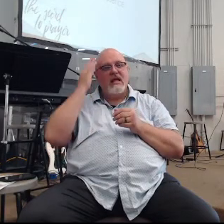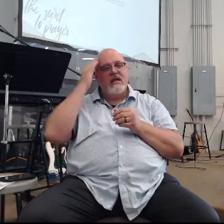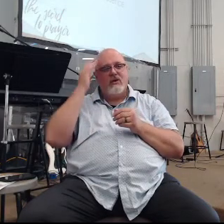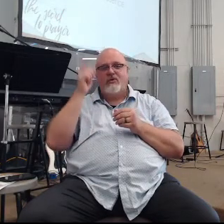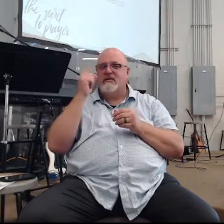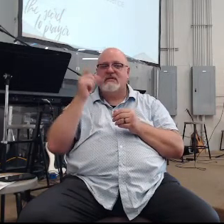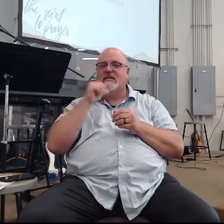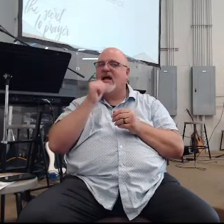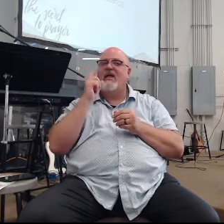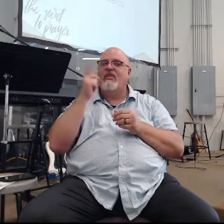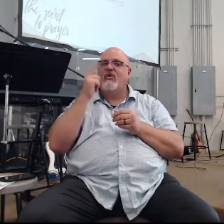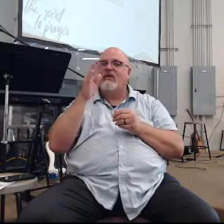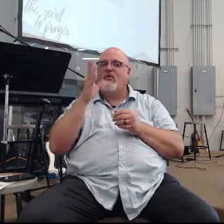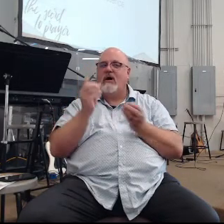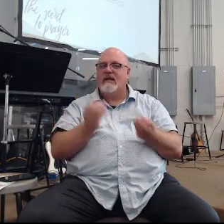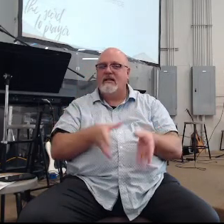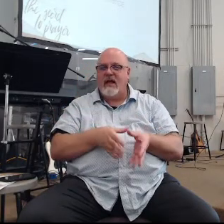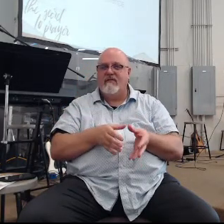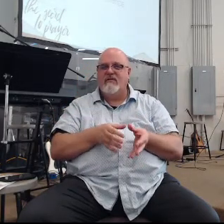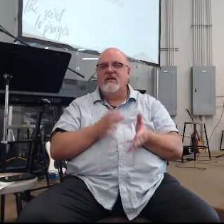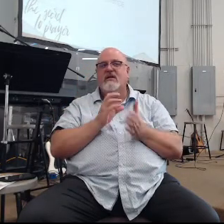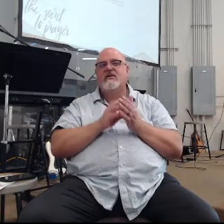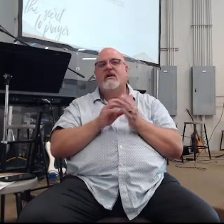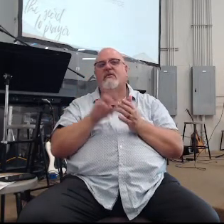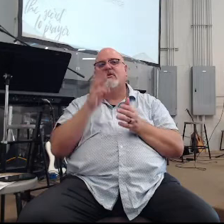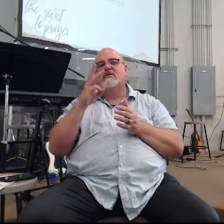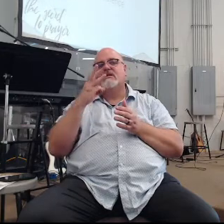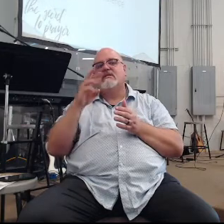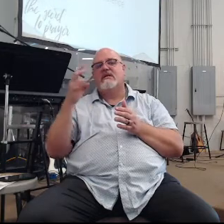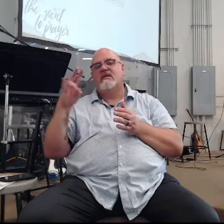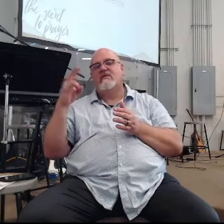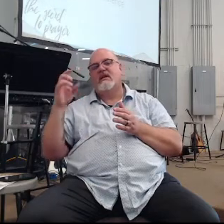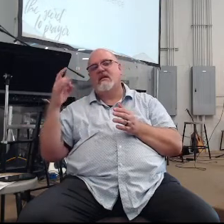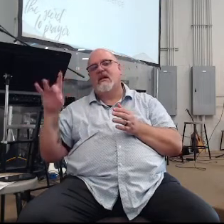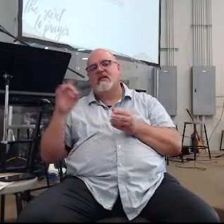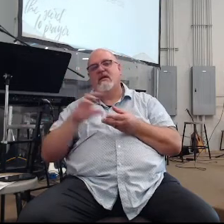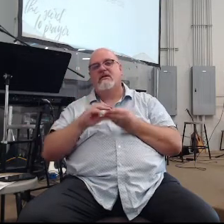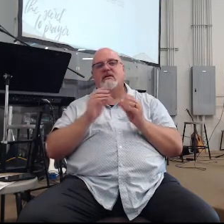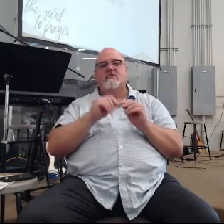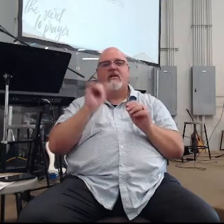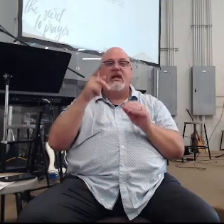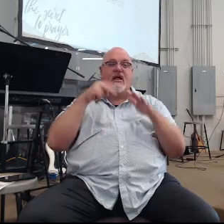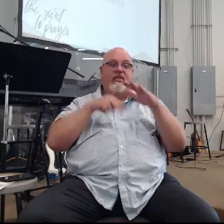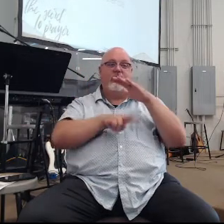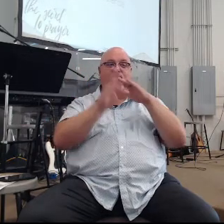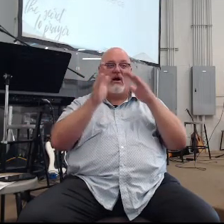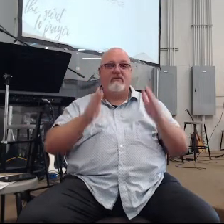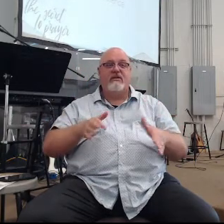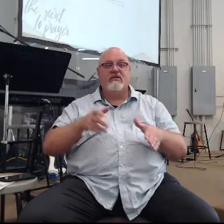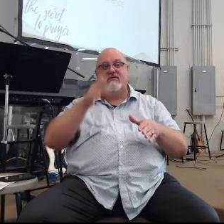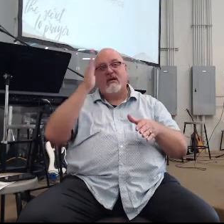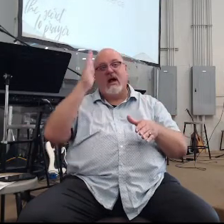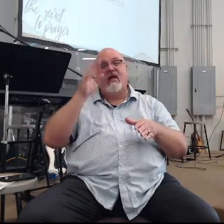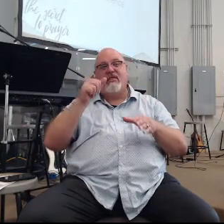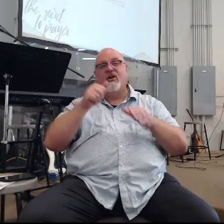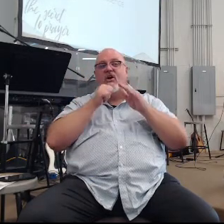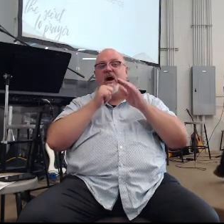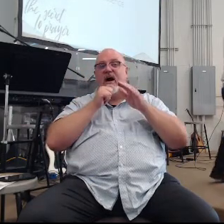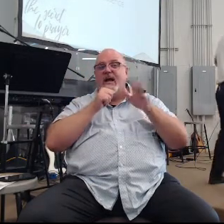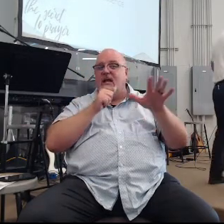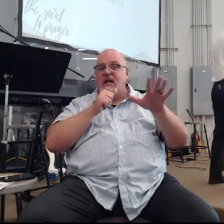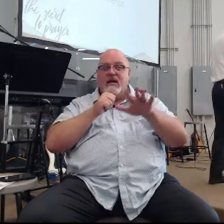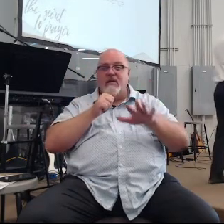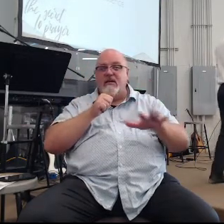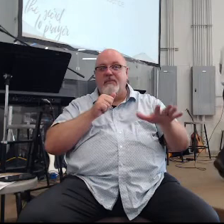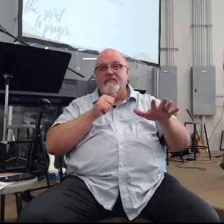one left because in chapters 16 17 and 18 he talks about the other prophets of God that are still in hiding right so